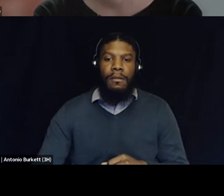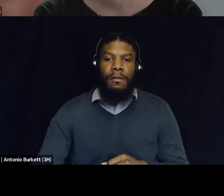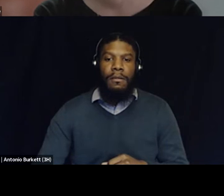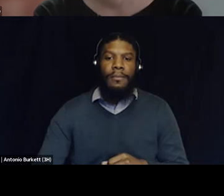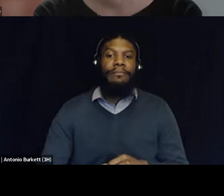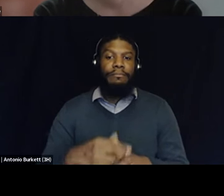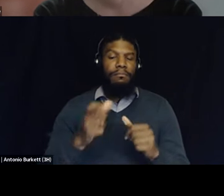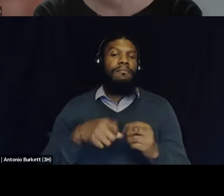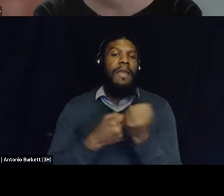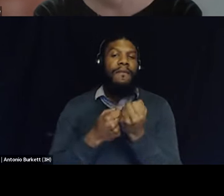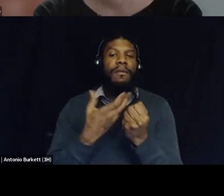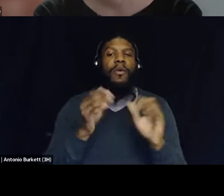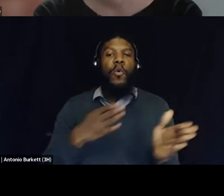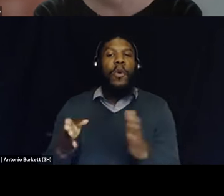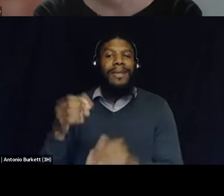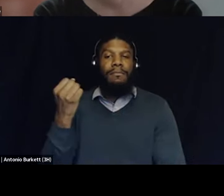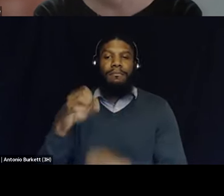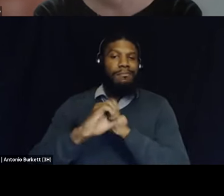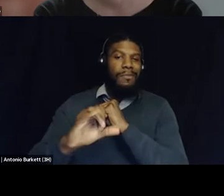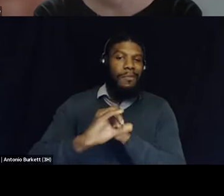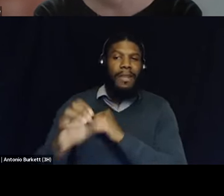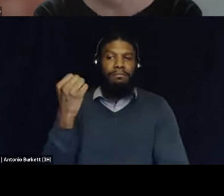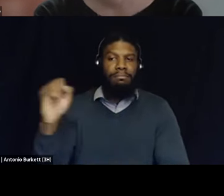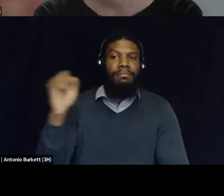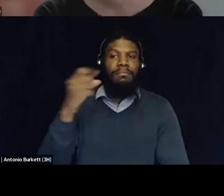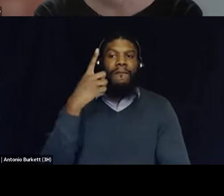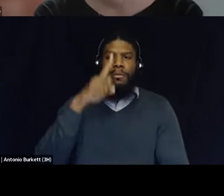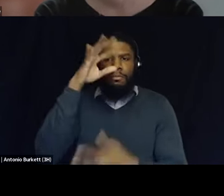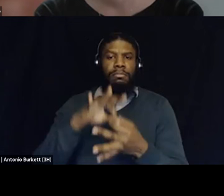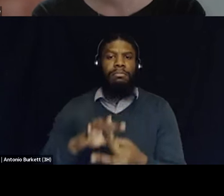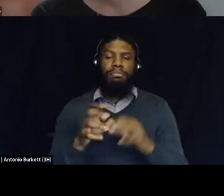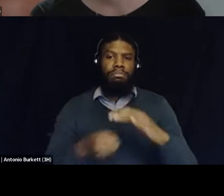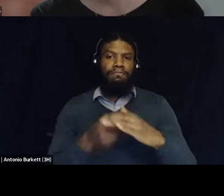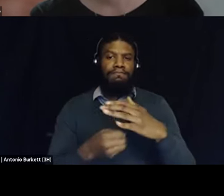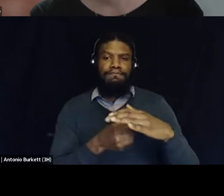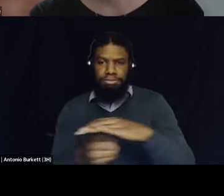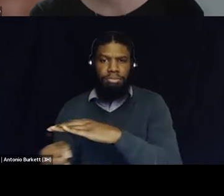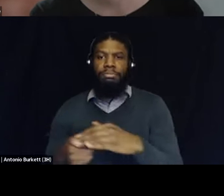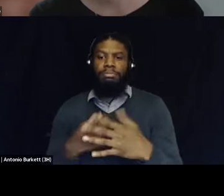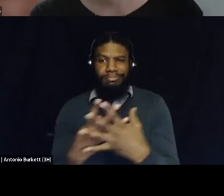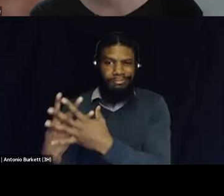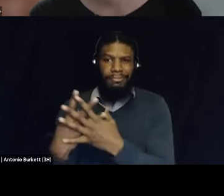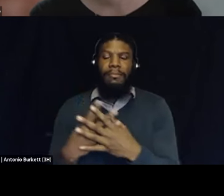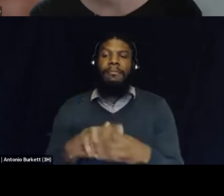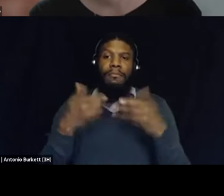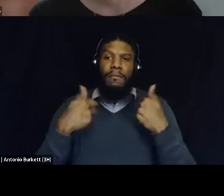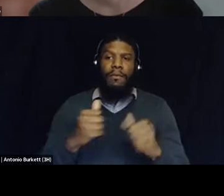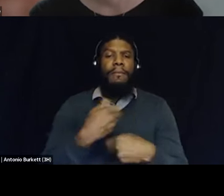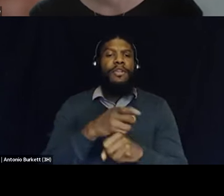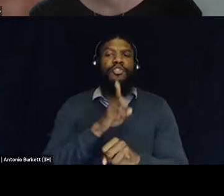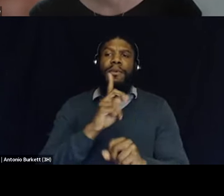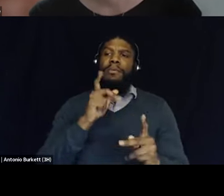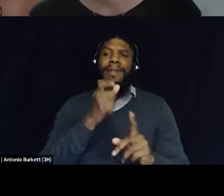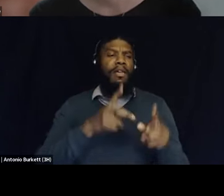organizing campaign to ground decarceration efforts and ensuring that people are no longer targeted, criminalized, and